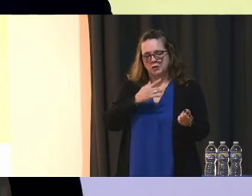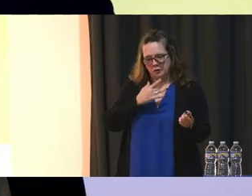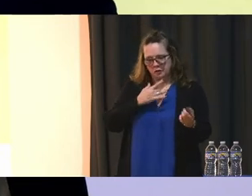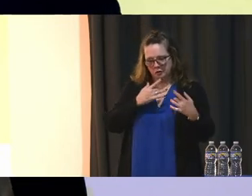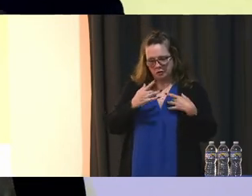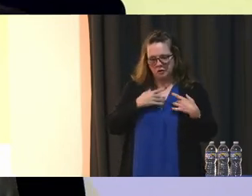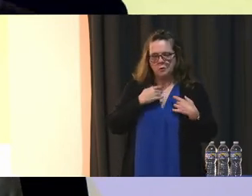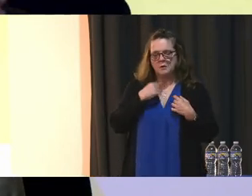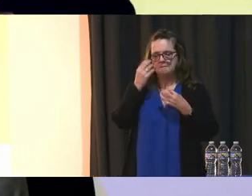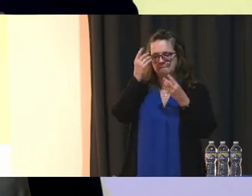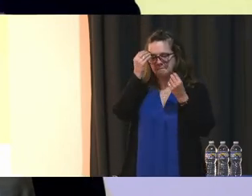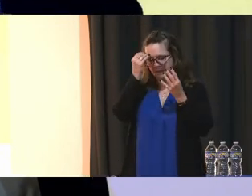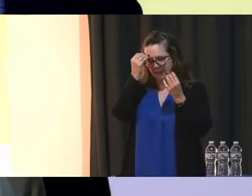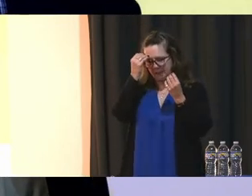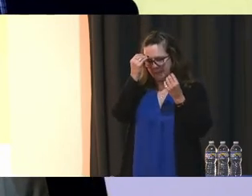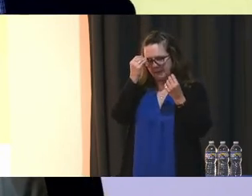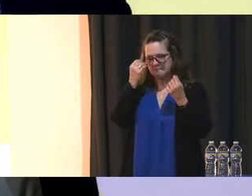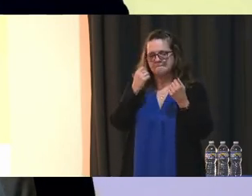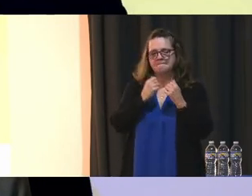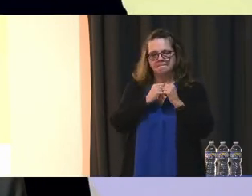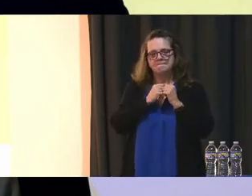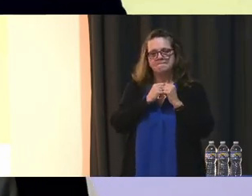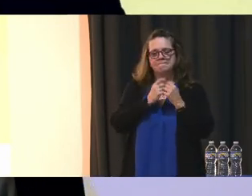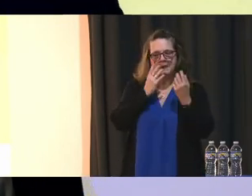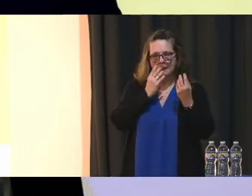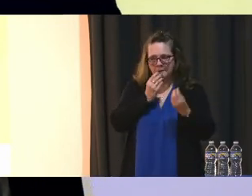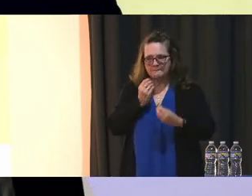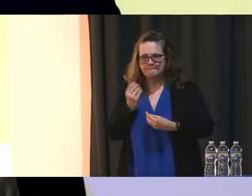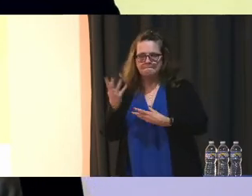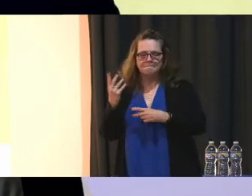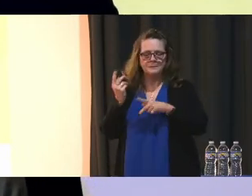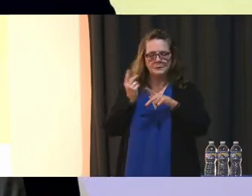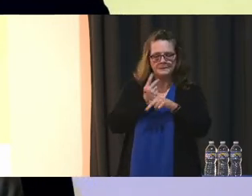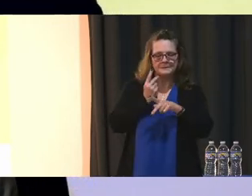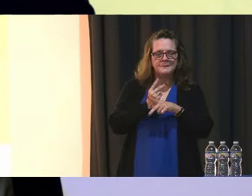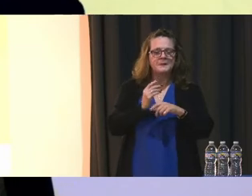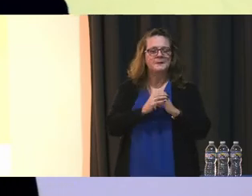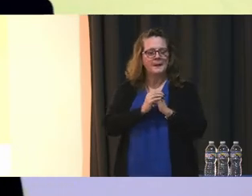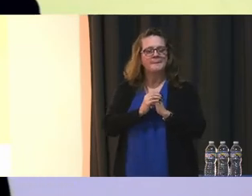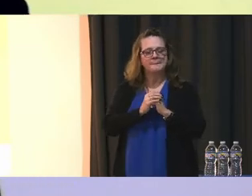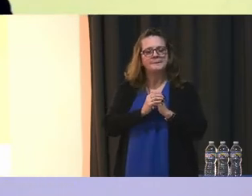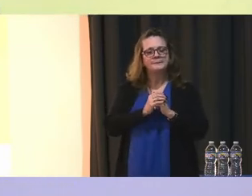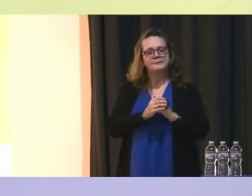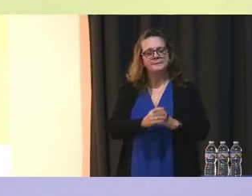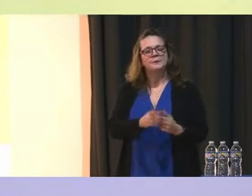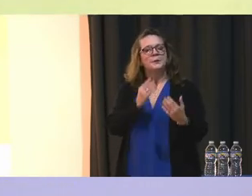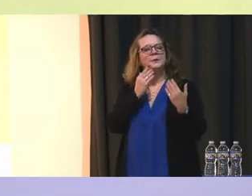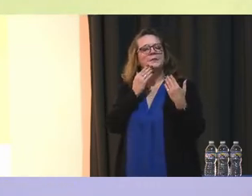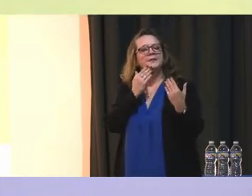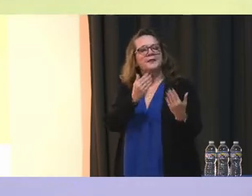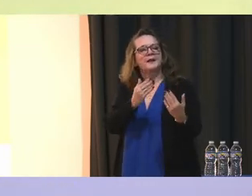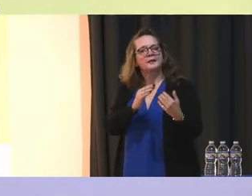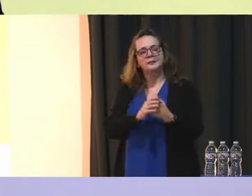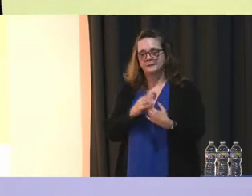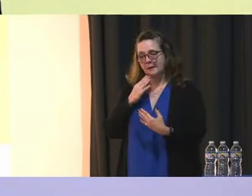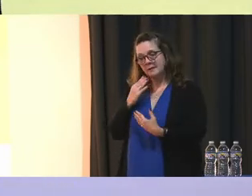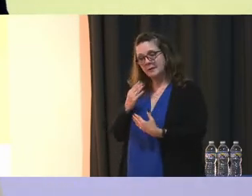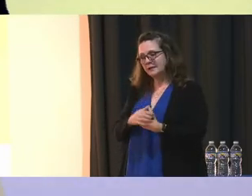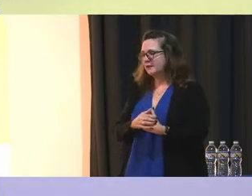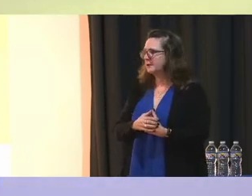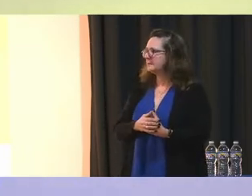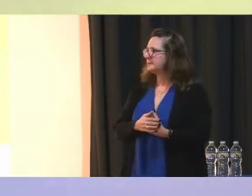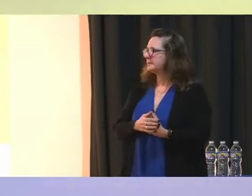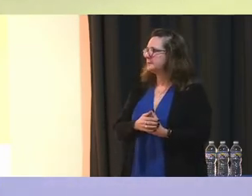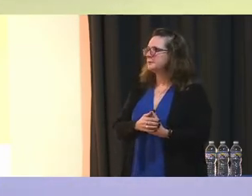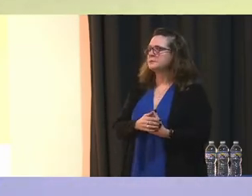consideration, and we'll note it as we go into some of our academic conversations. So, thank you. Thank you. Absolutely. I do want to,